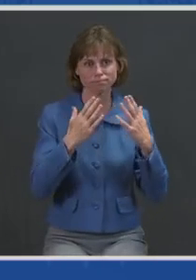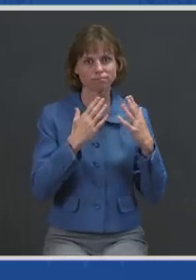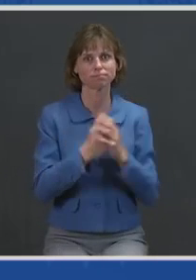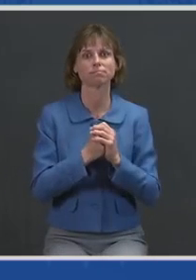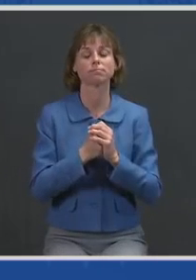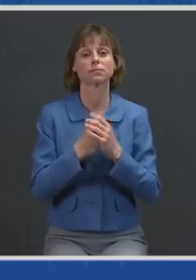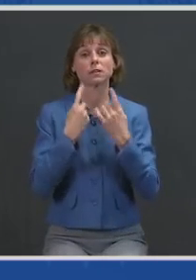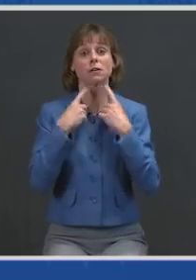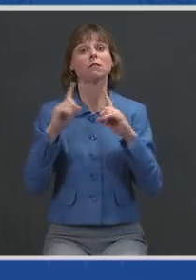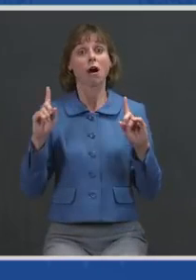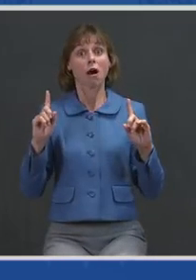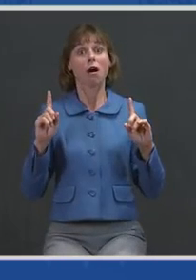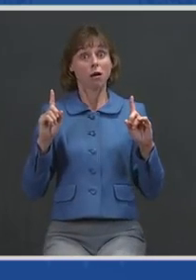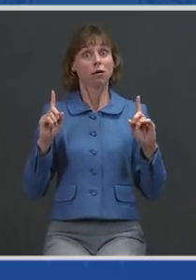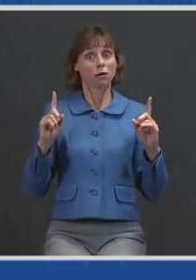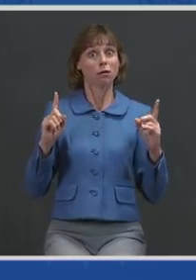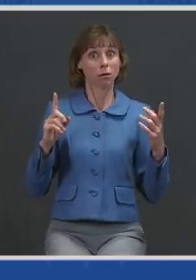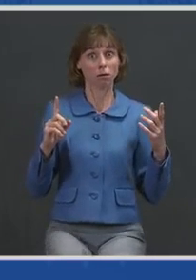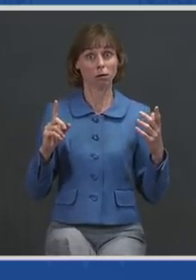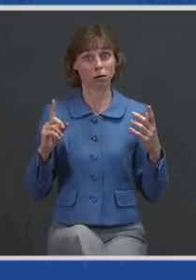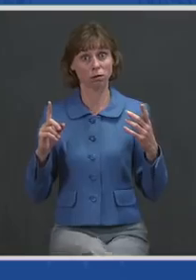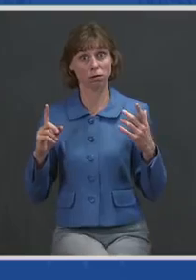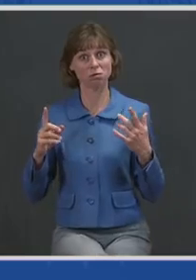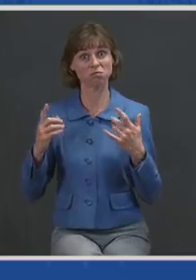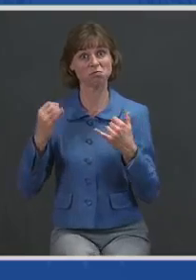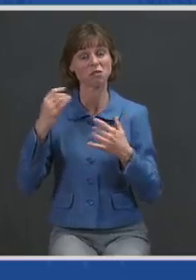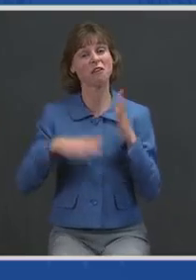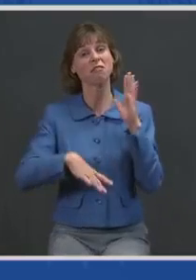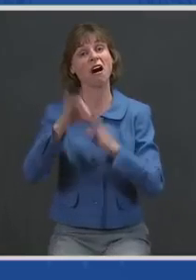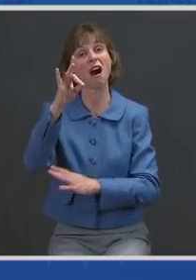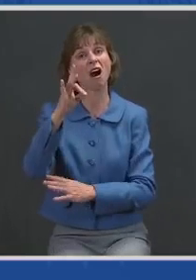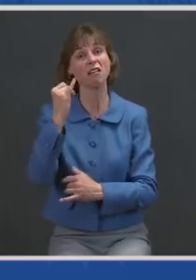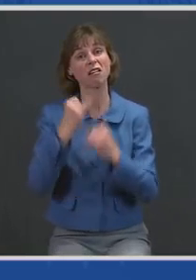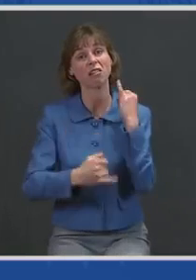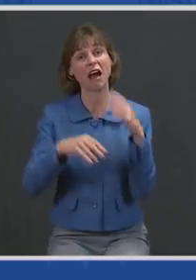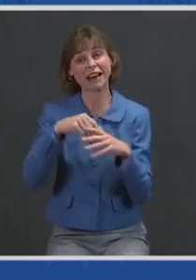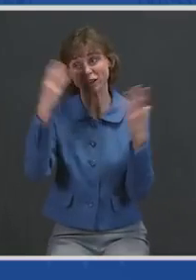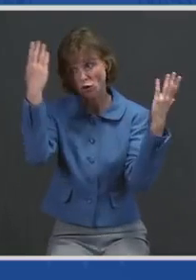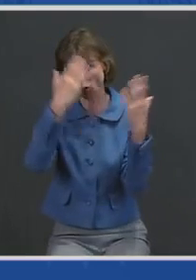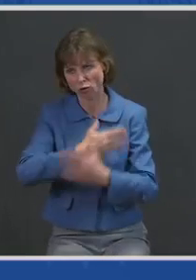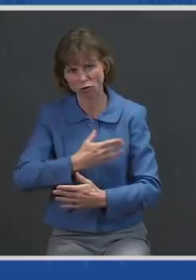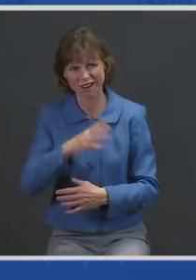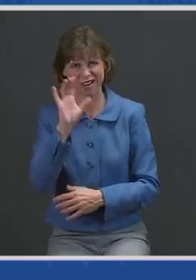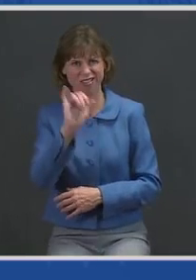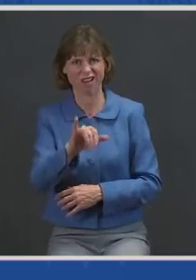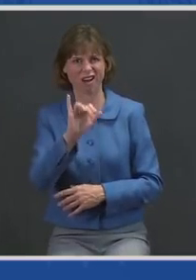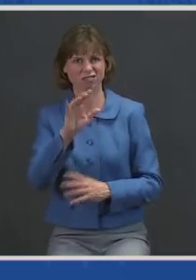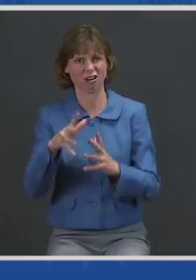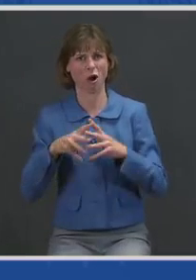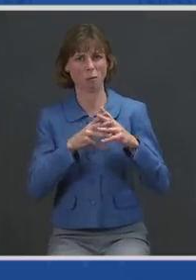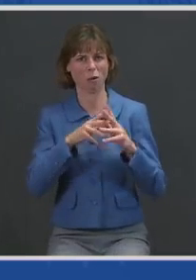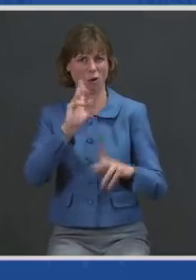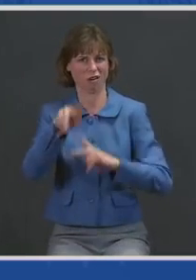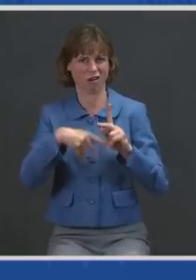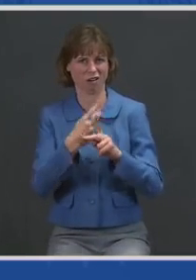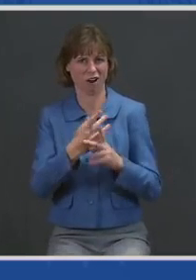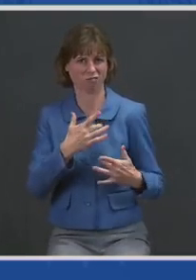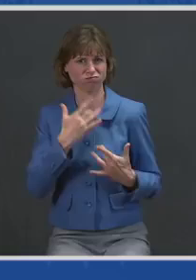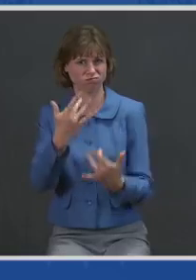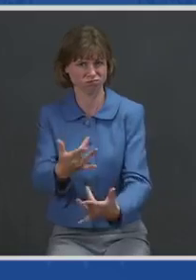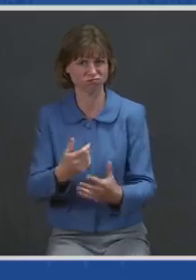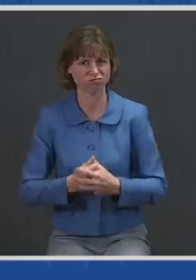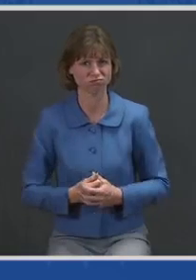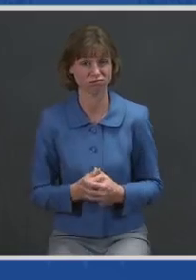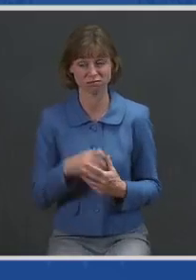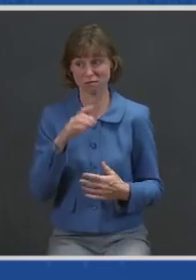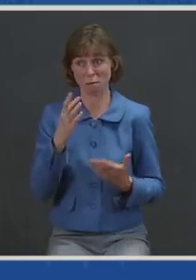is a very American thing to do. In fact, it may be the most American thing we do.